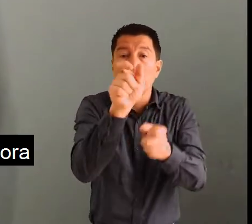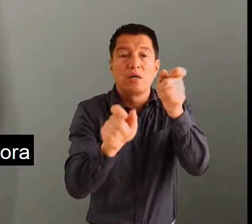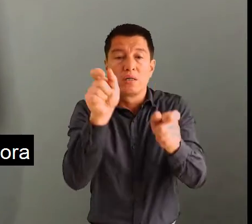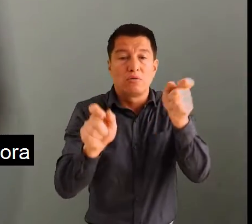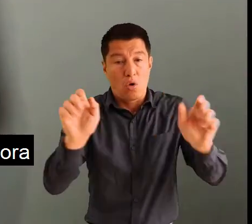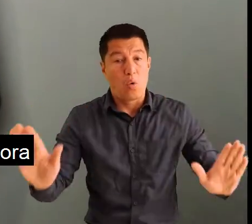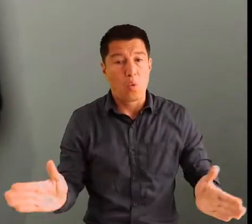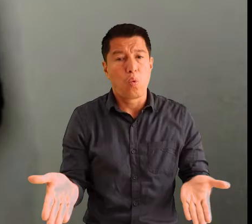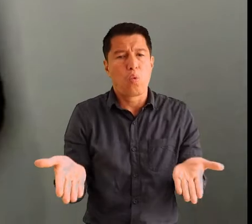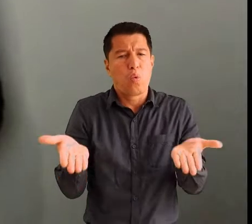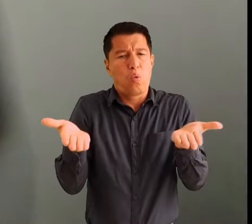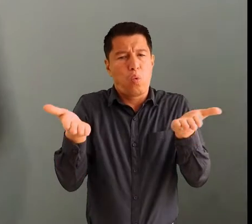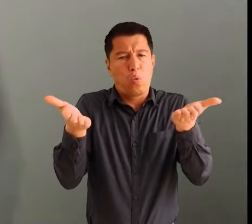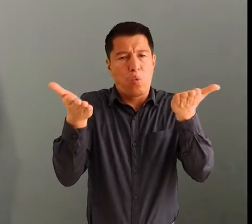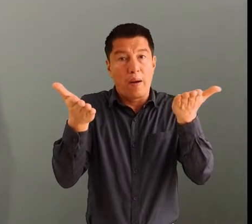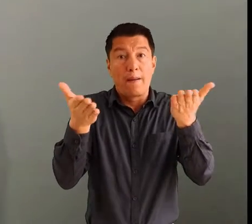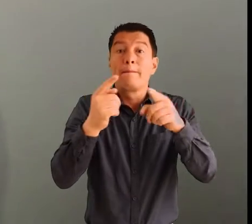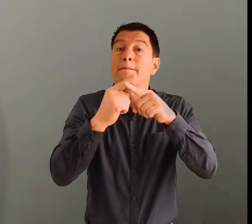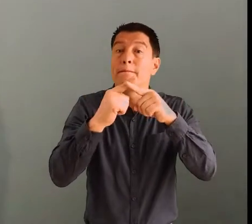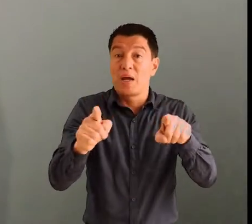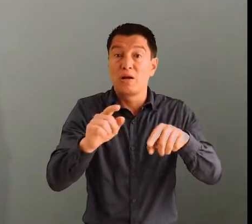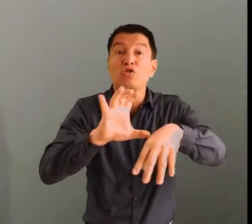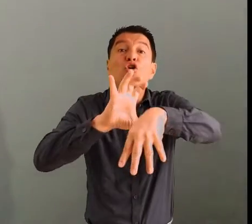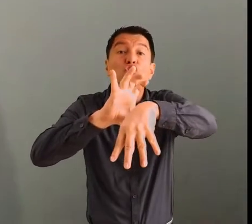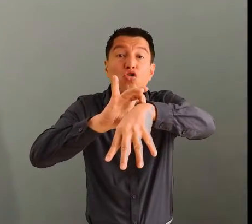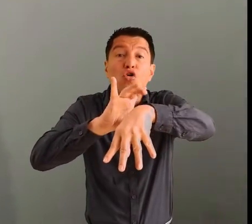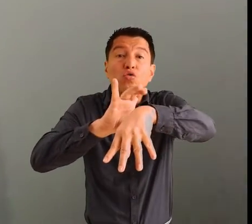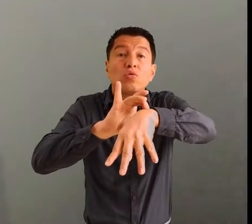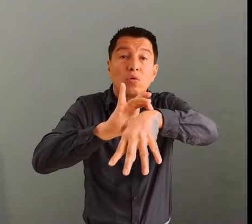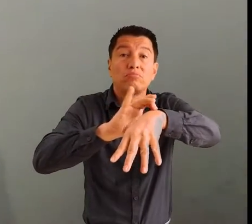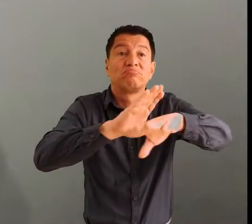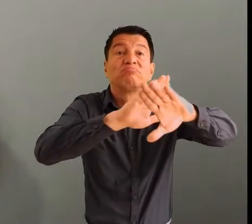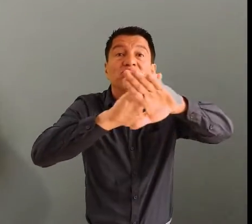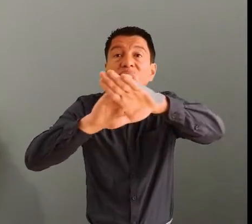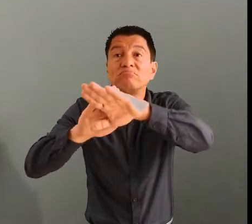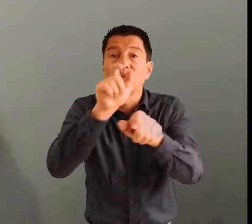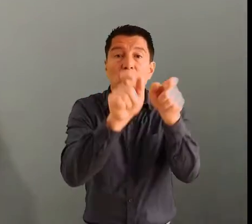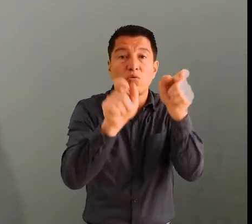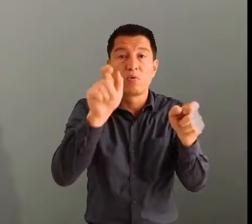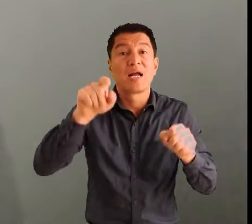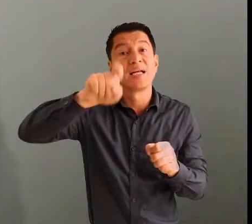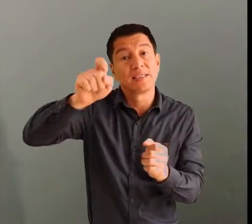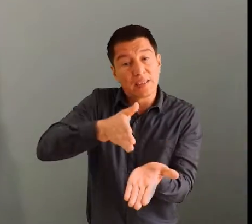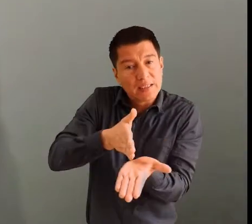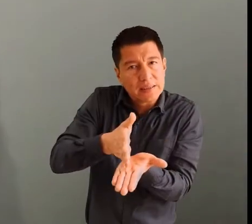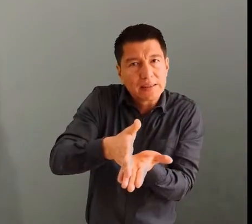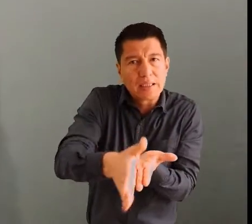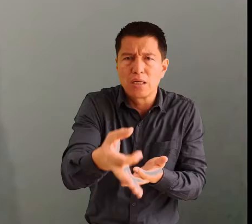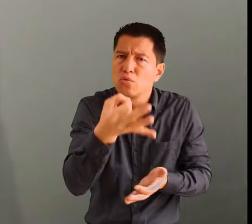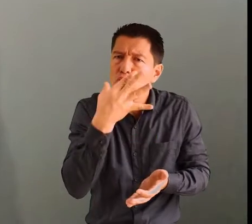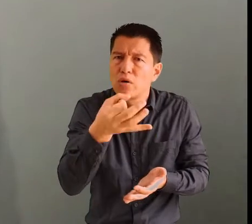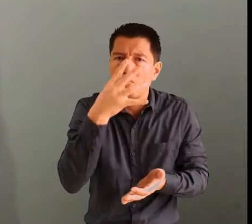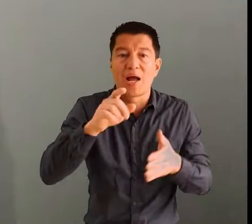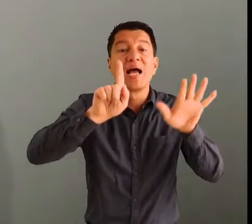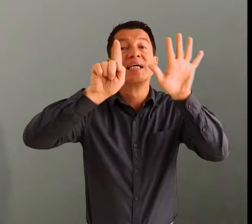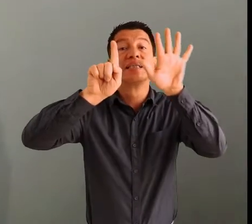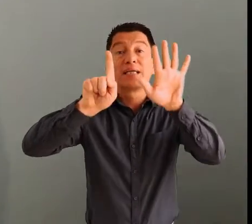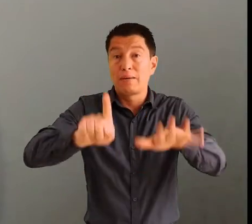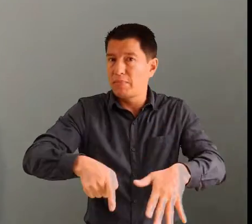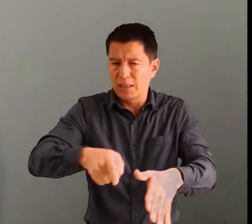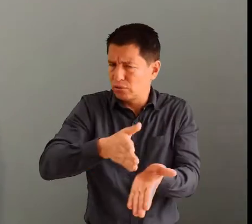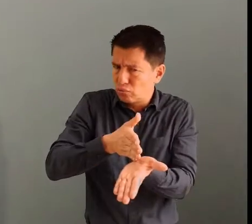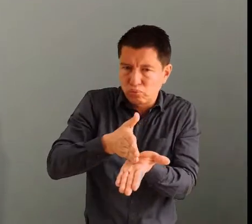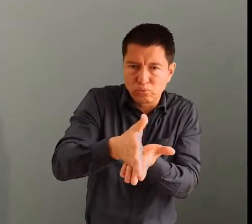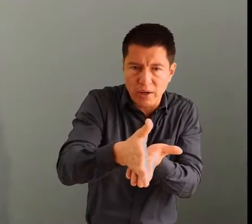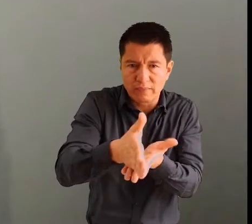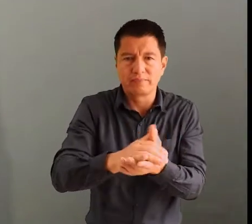improvement for their symptoms, but psychiatrists recommend to the patients to take the medication for more than six